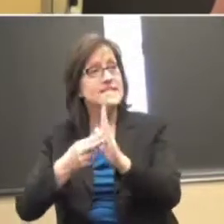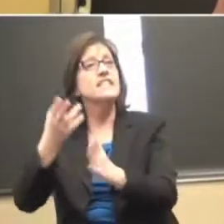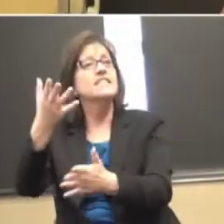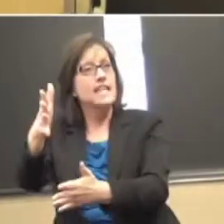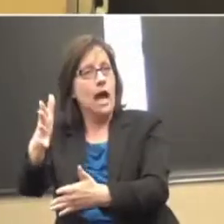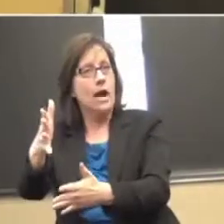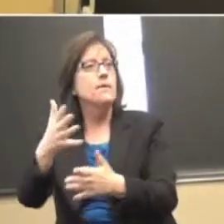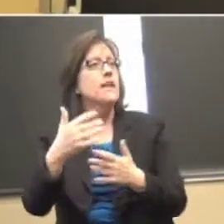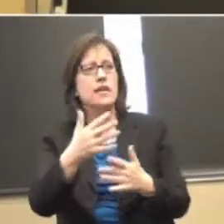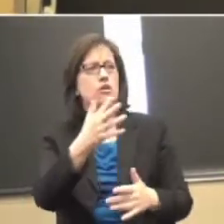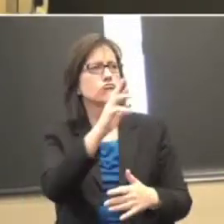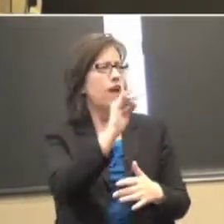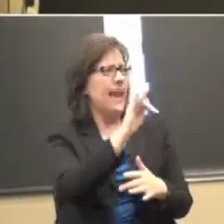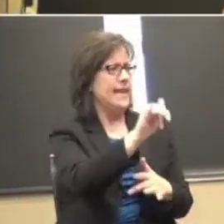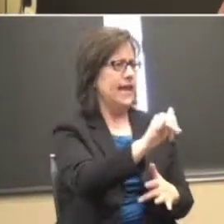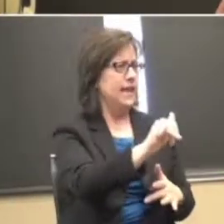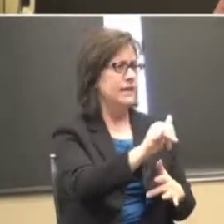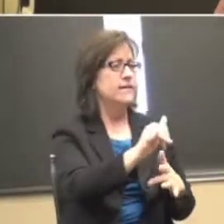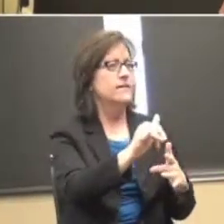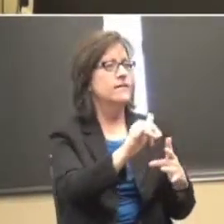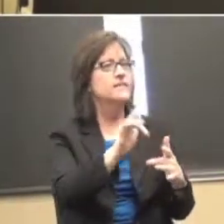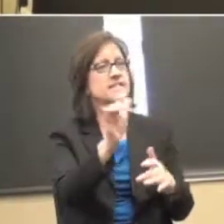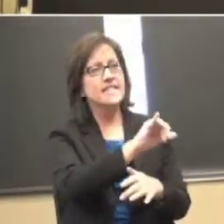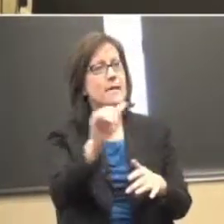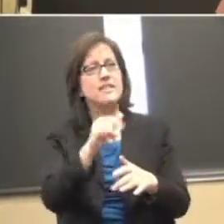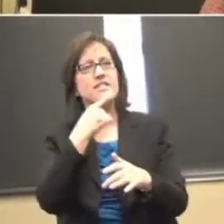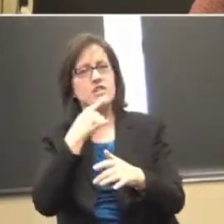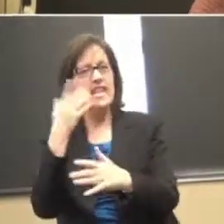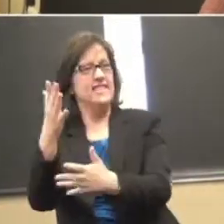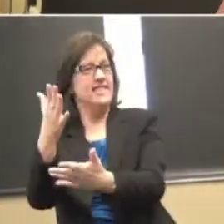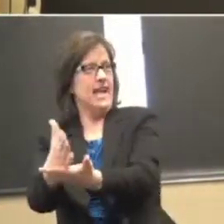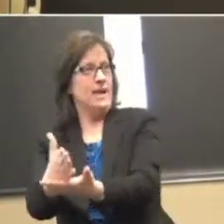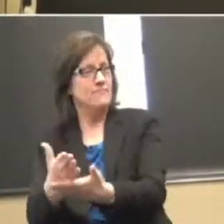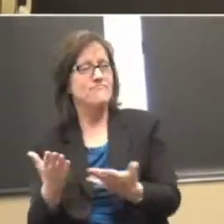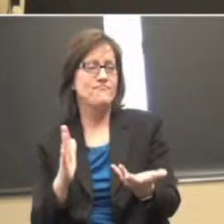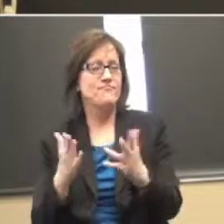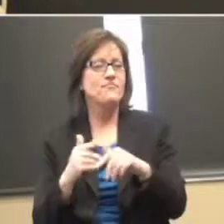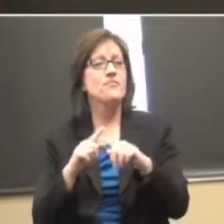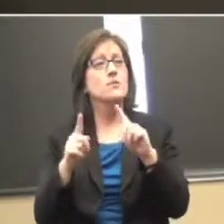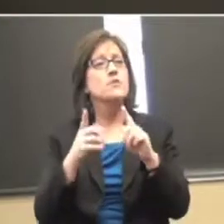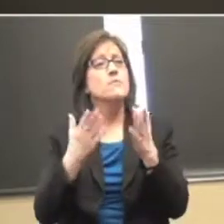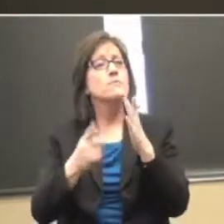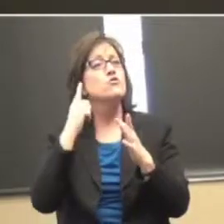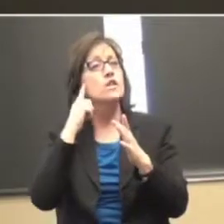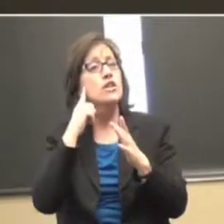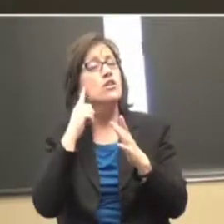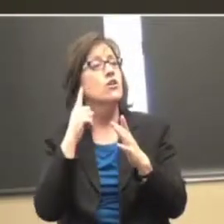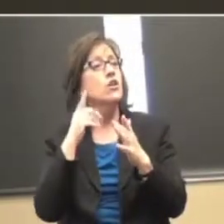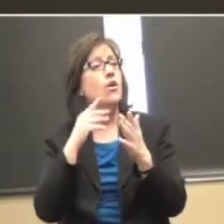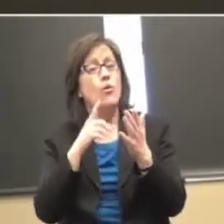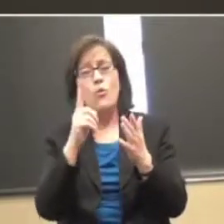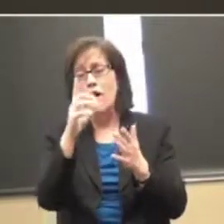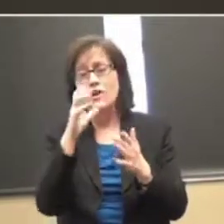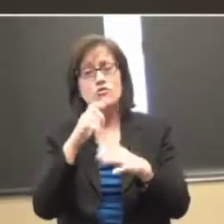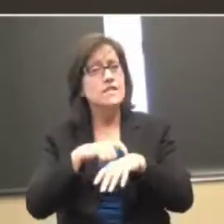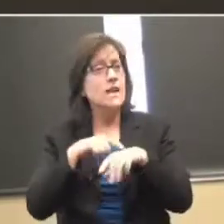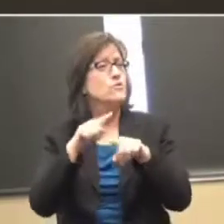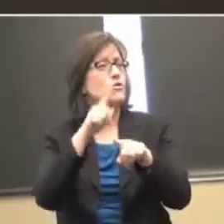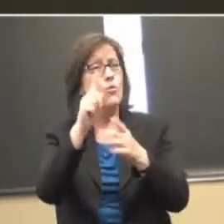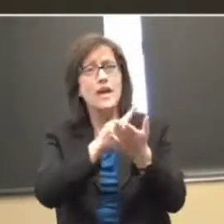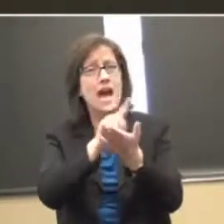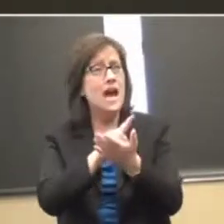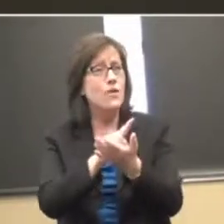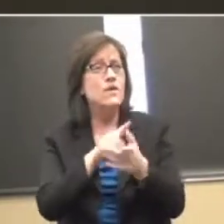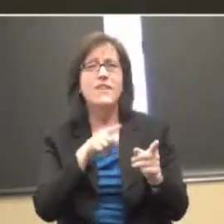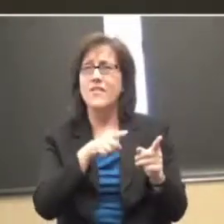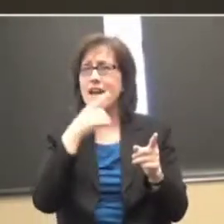something. Right? And you might hear this a hundred times in the course of a period. This is not a kid who's probably going to do particularly well.